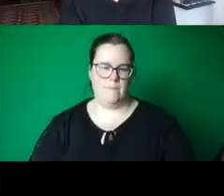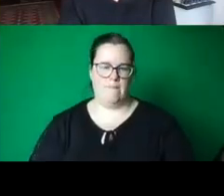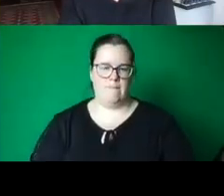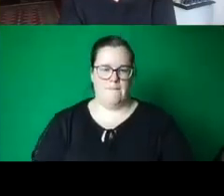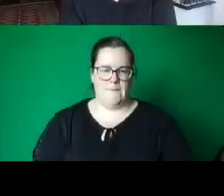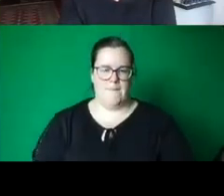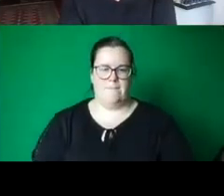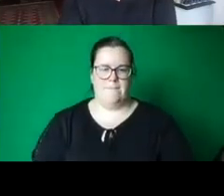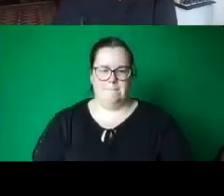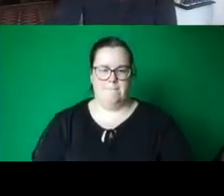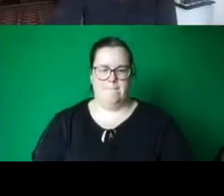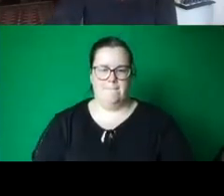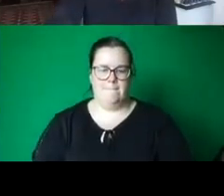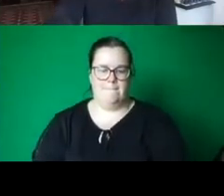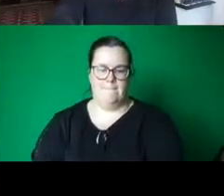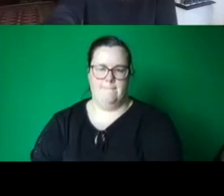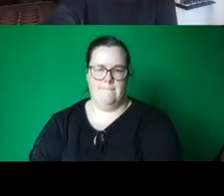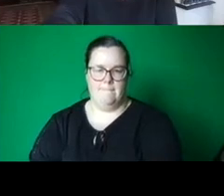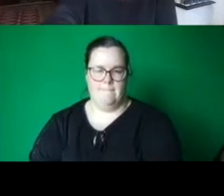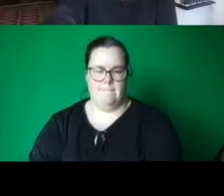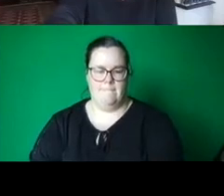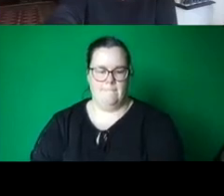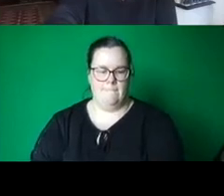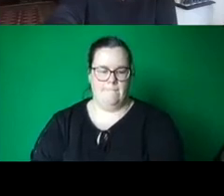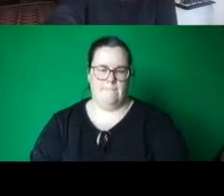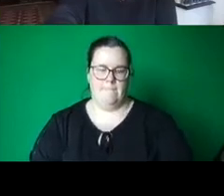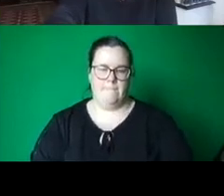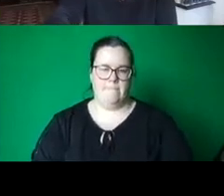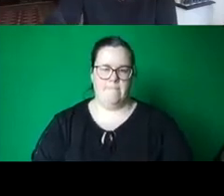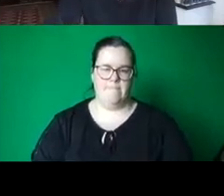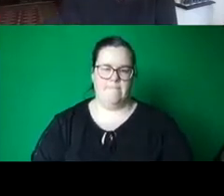you it